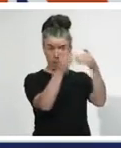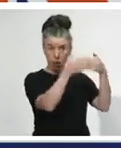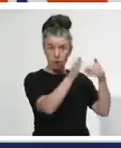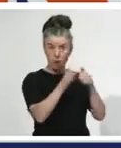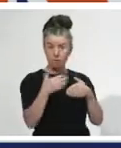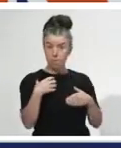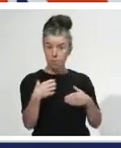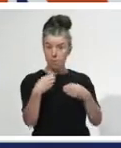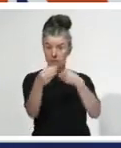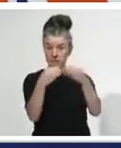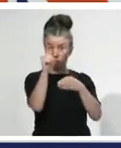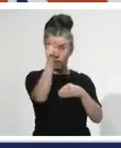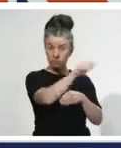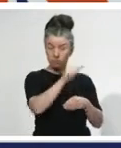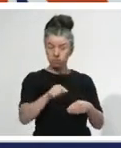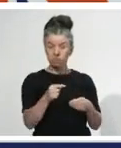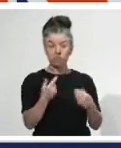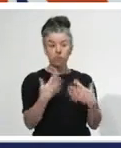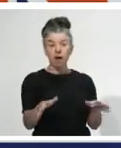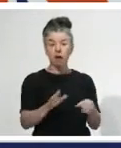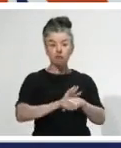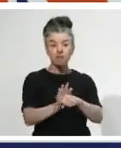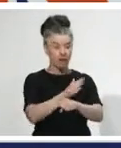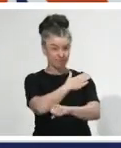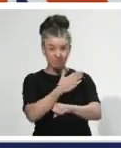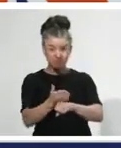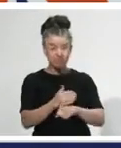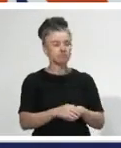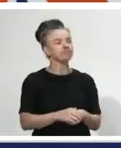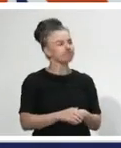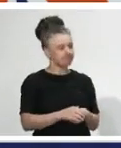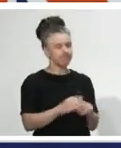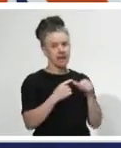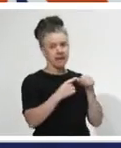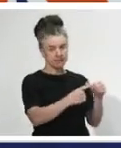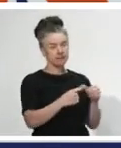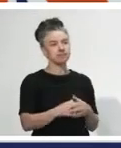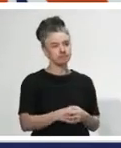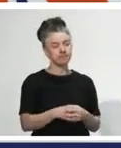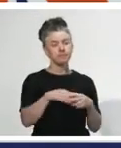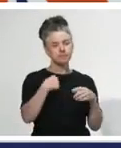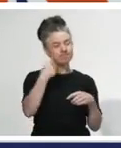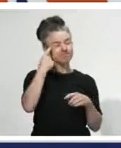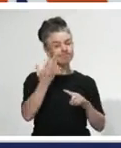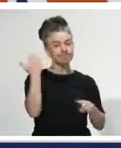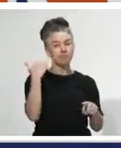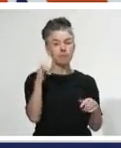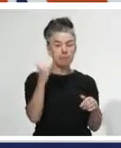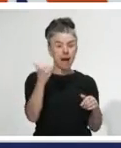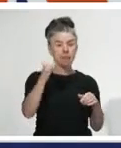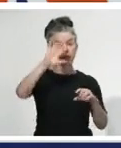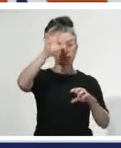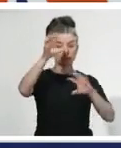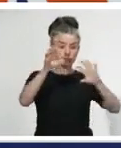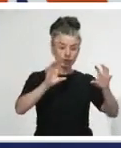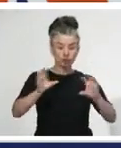places? Yeah, one of the things that you will have heard me talk about is we did give serious consideration to regional approaches and there may